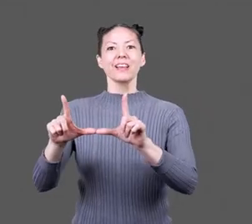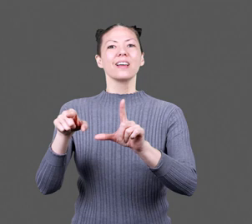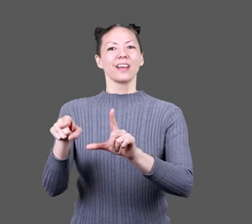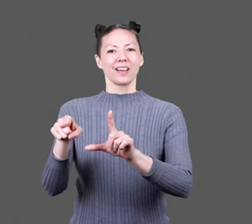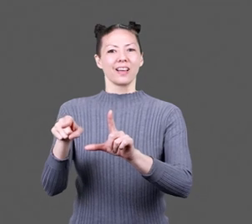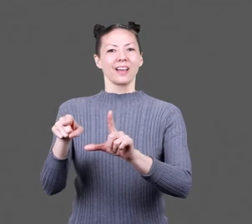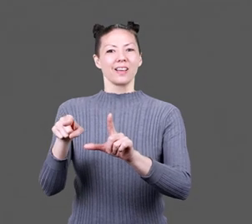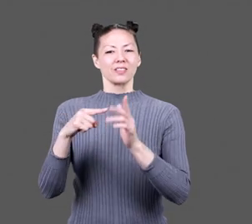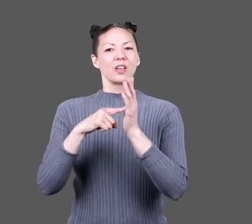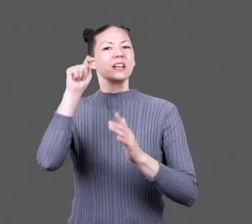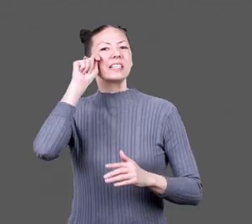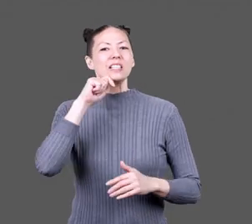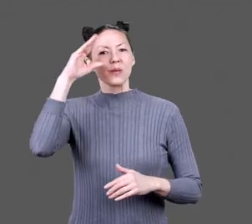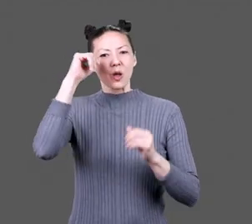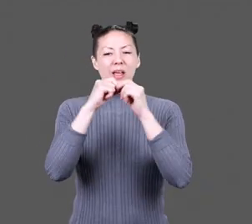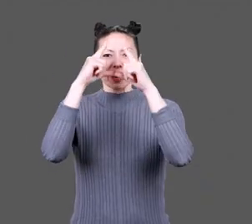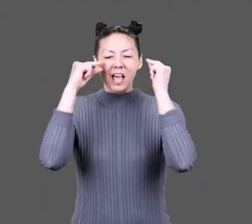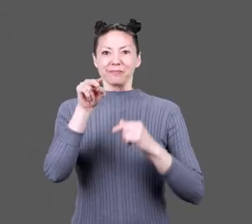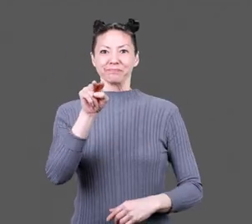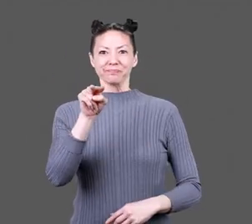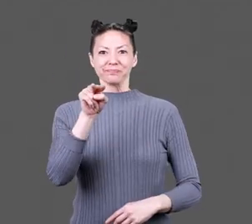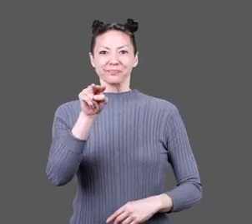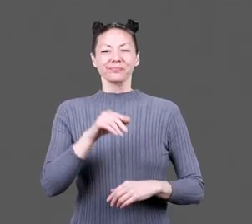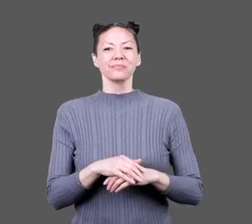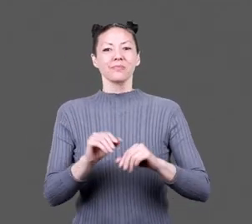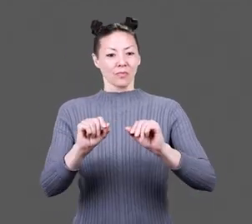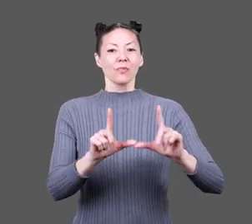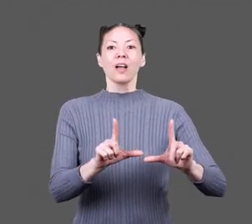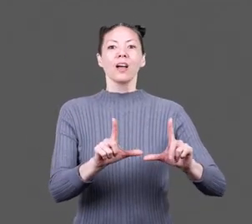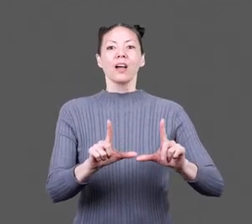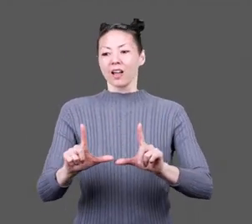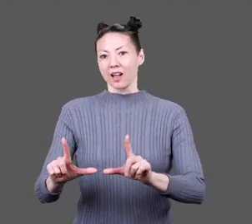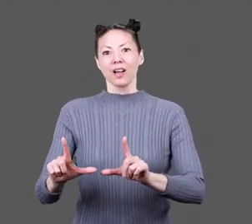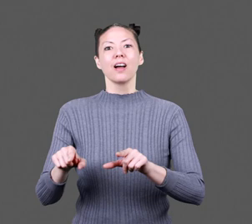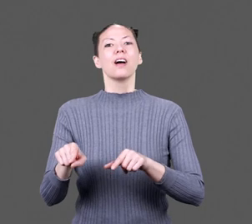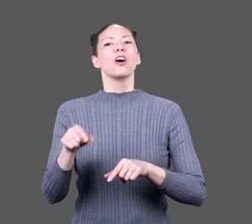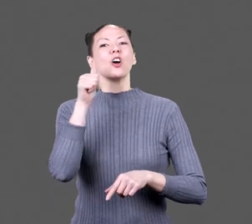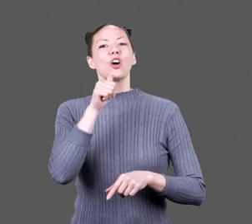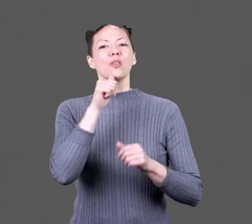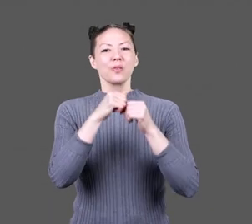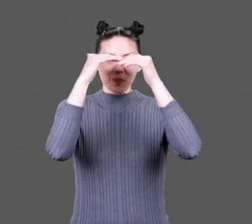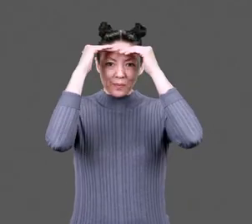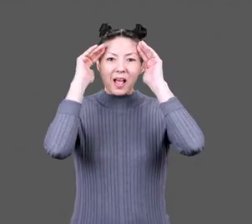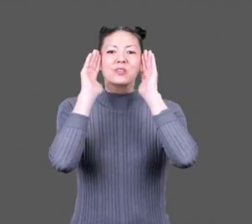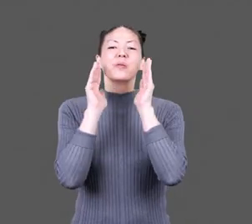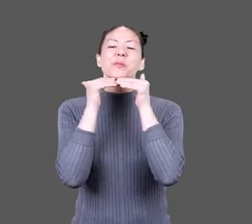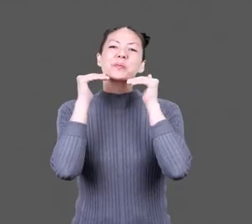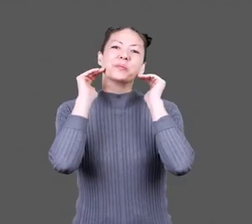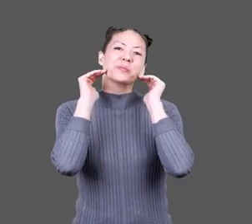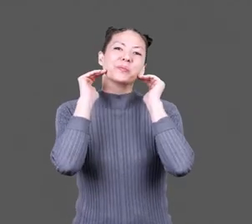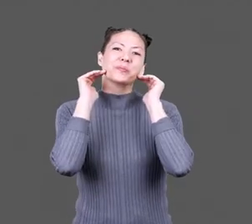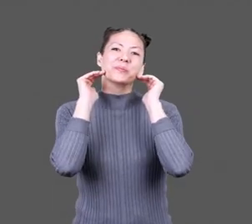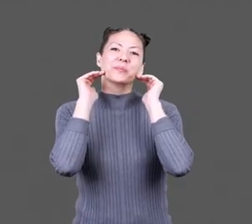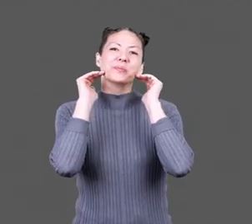branch below on the right, a teenage boy in glasses stares. On a low branch on the left, a girl with short black hair and a